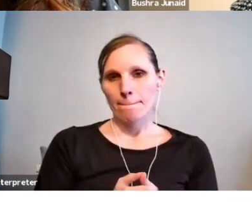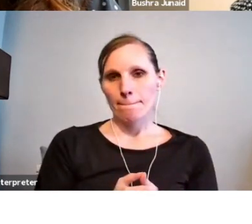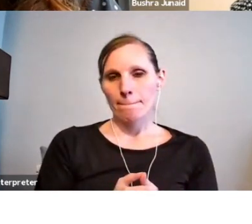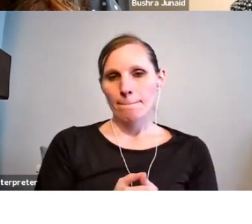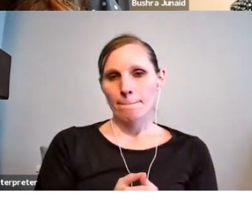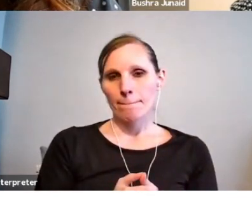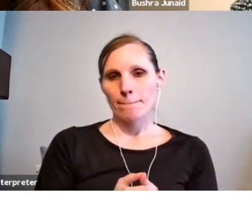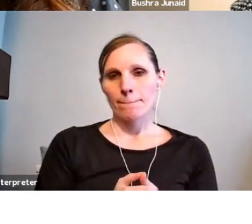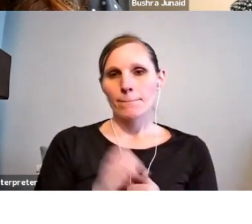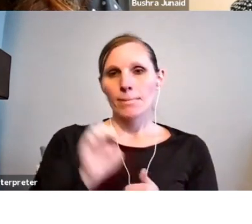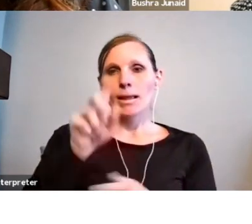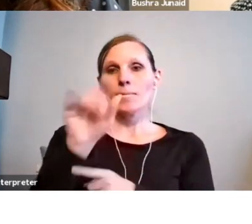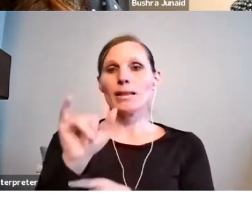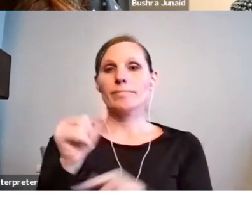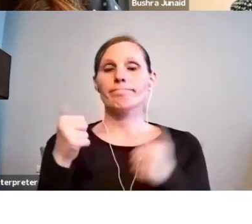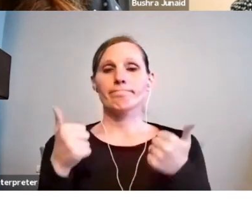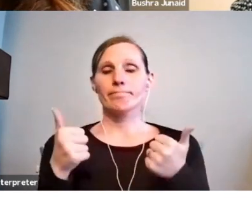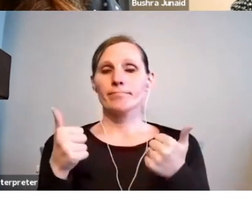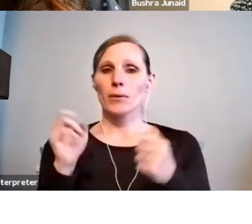Okay.